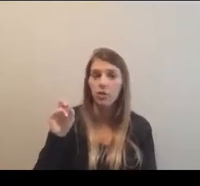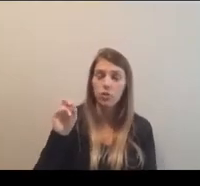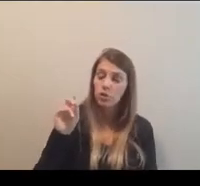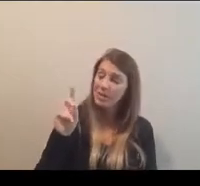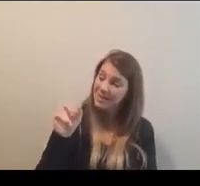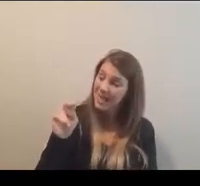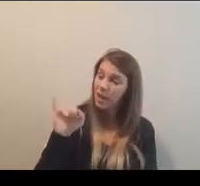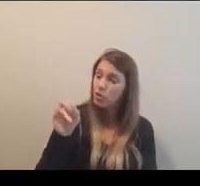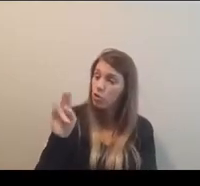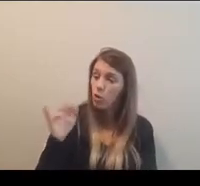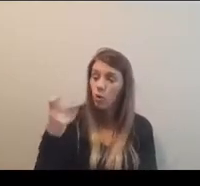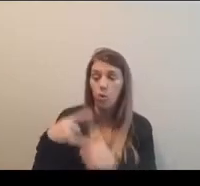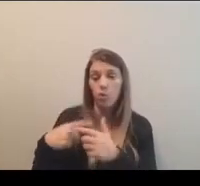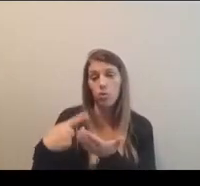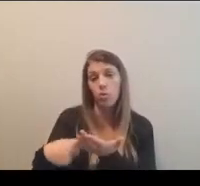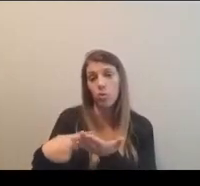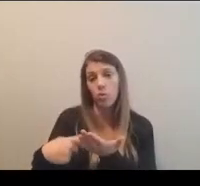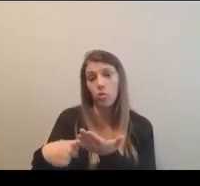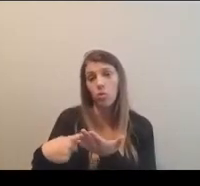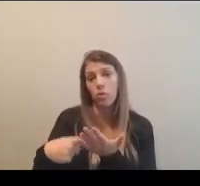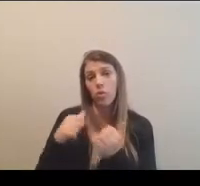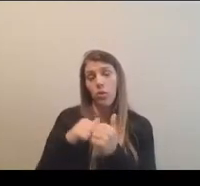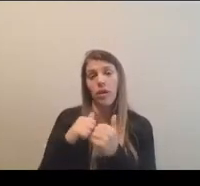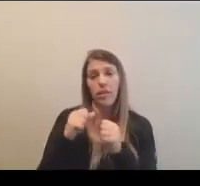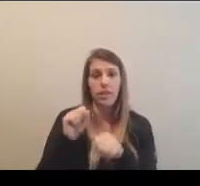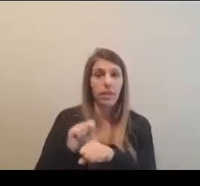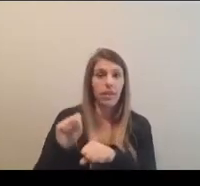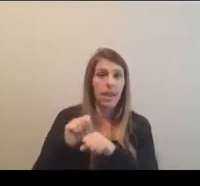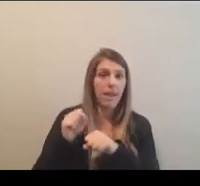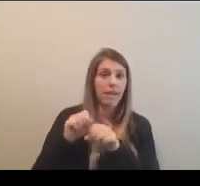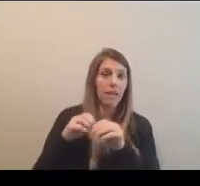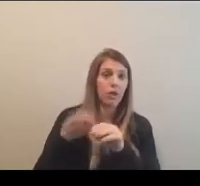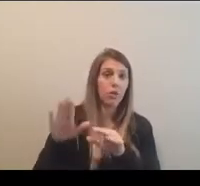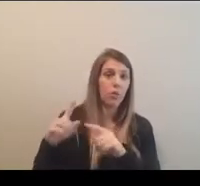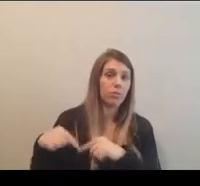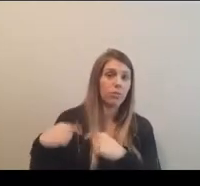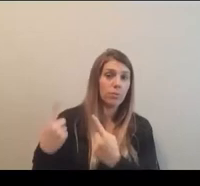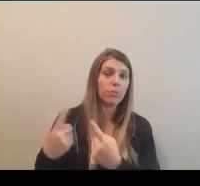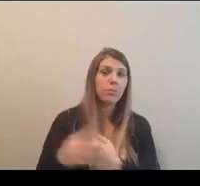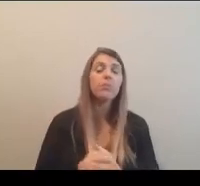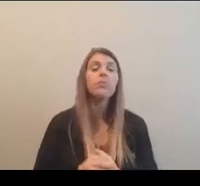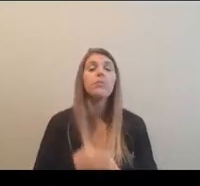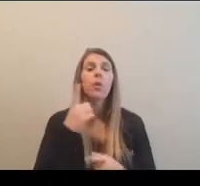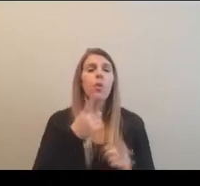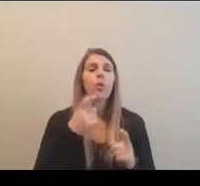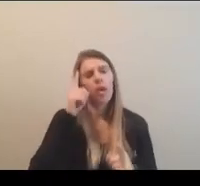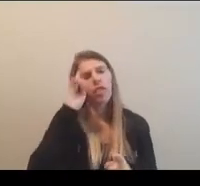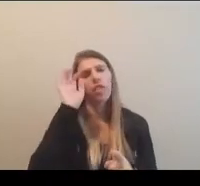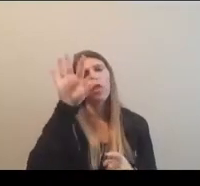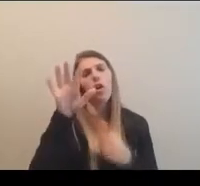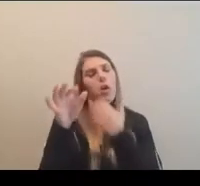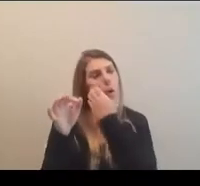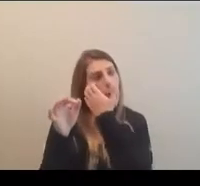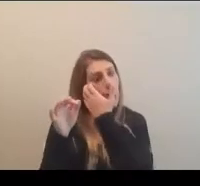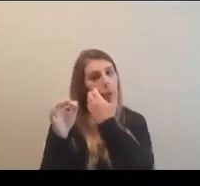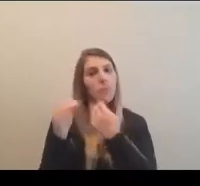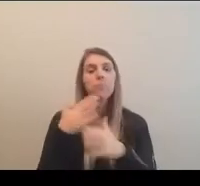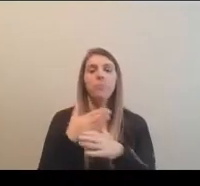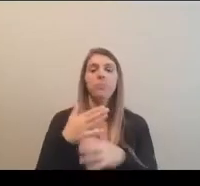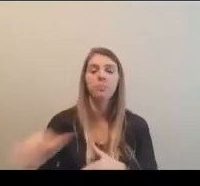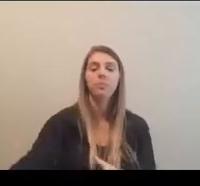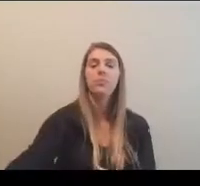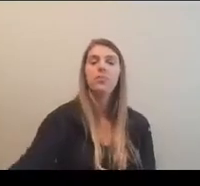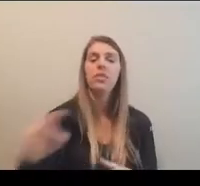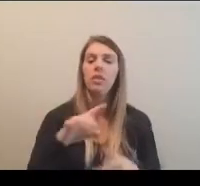like to share in terms of, um, the efforts in your areas? Yeah. Yeah. Um, one quick thought I just wanted to share, uh, cause this often